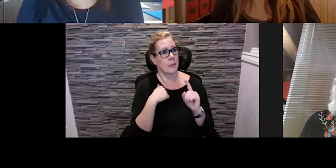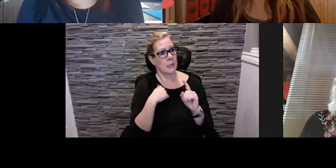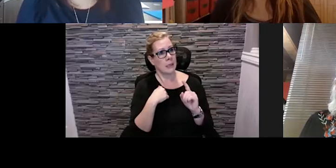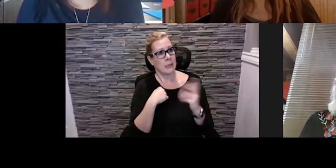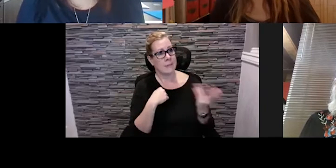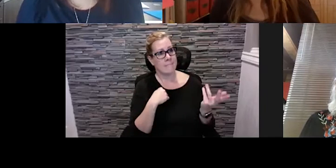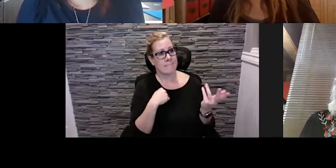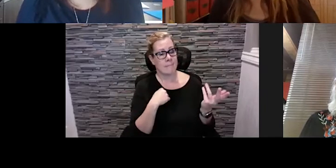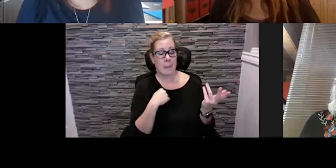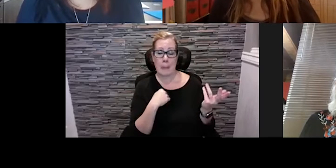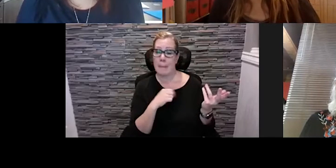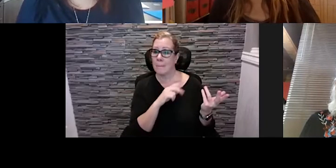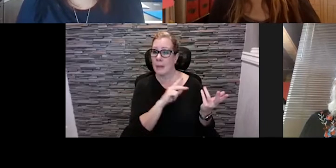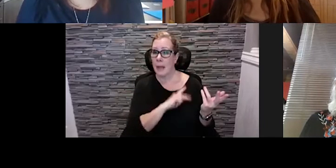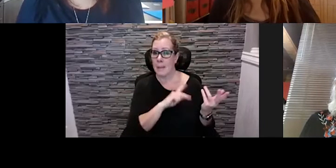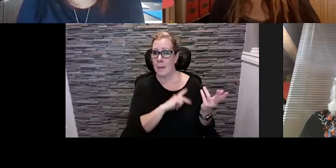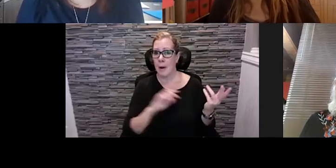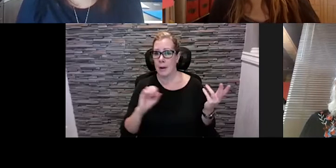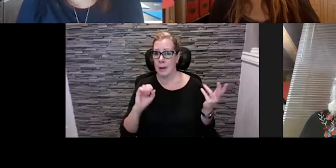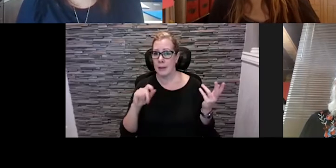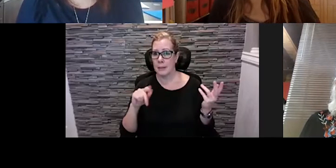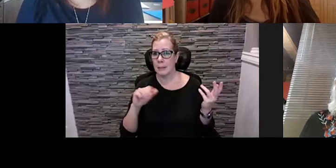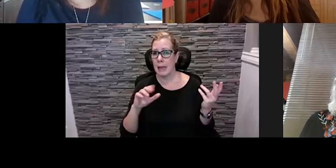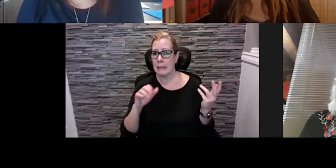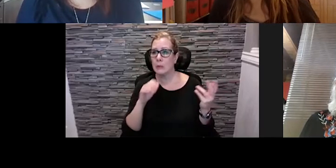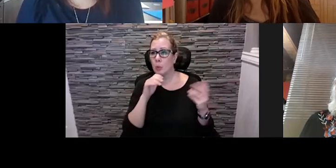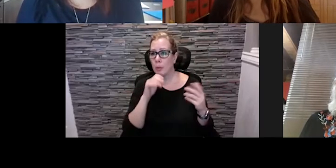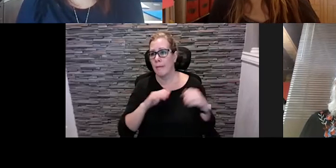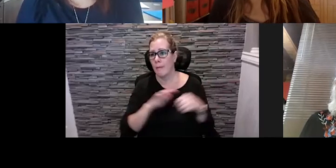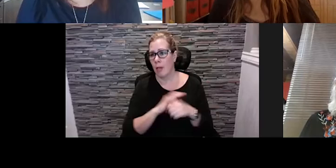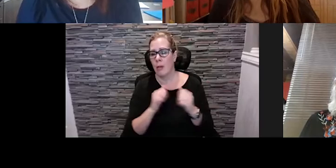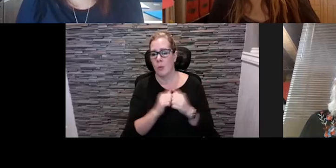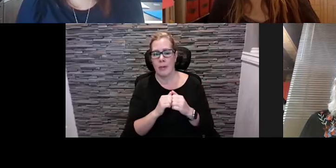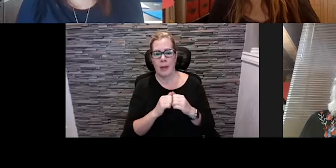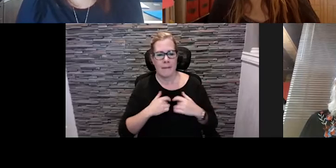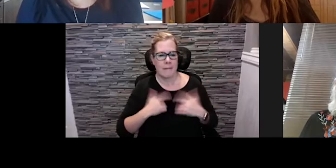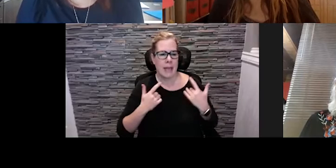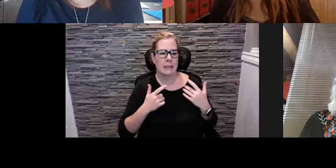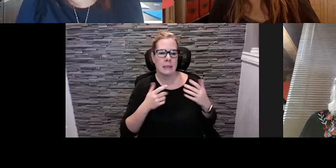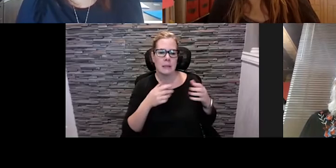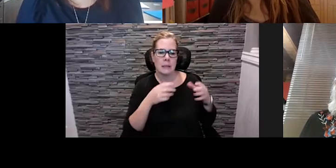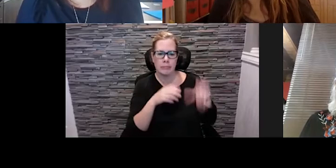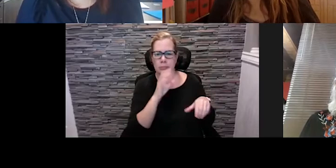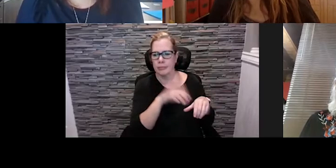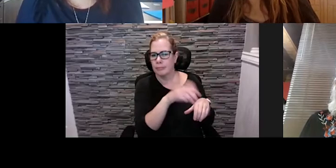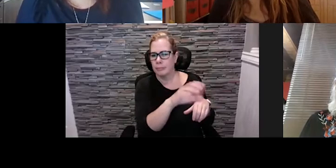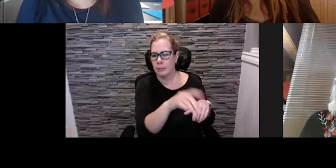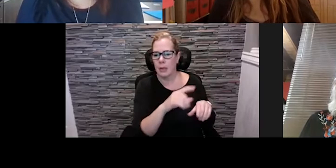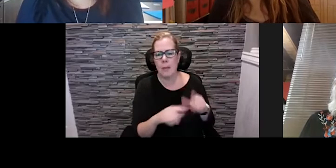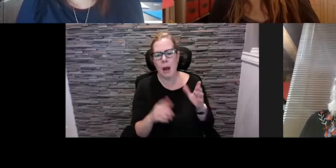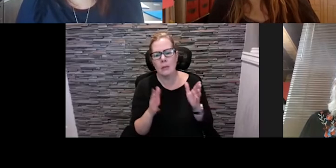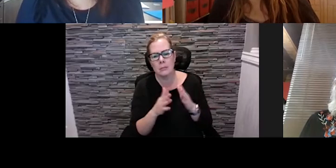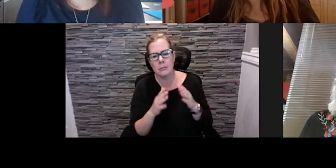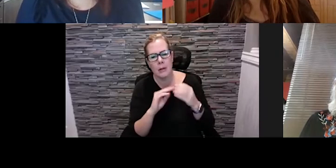spark our park space will be maximized this next summer with people doing events but at a small a small scale and so how do we get